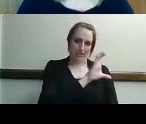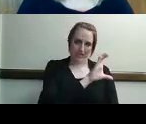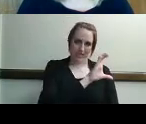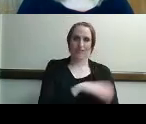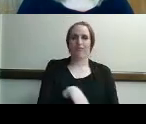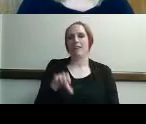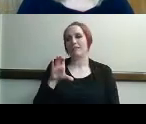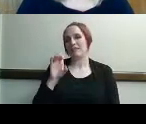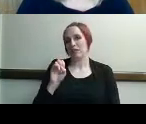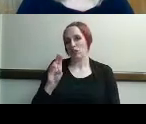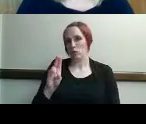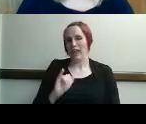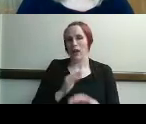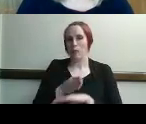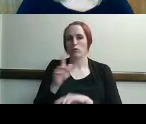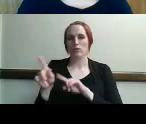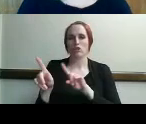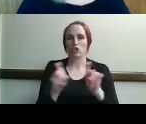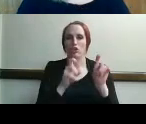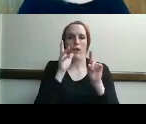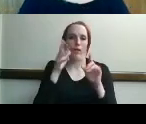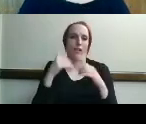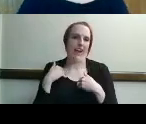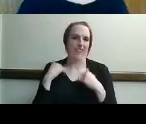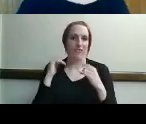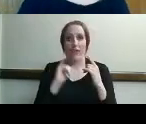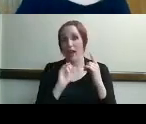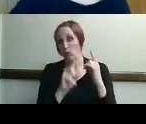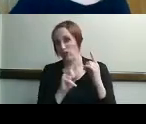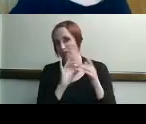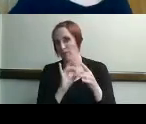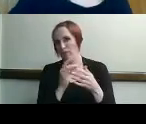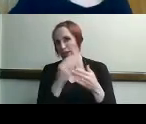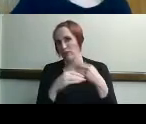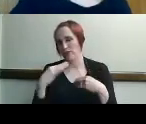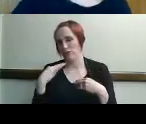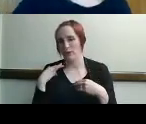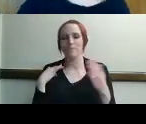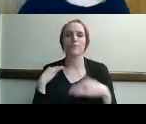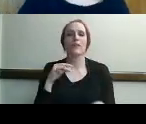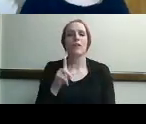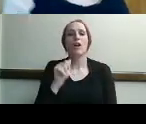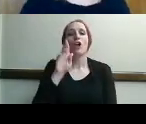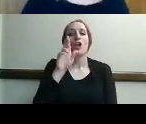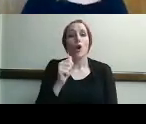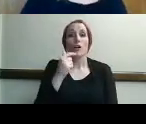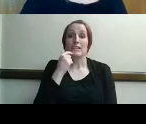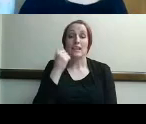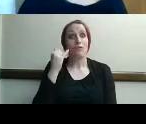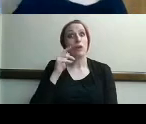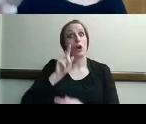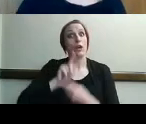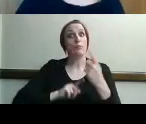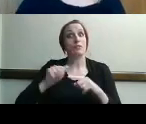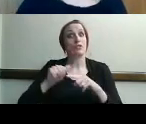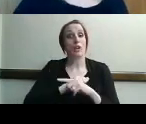and joy would get chocolate if we were in person but exactly yeah we'd